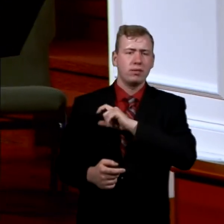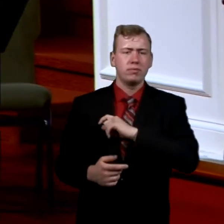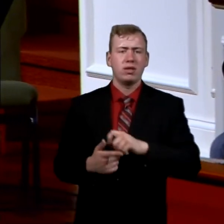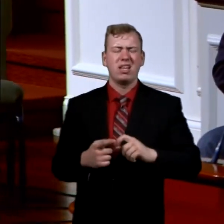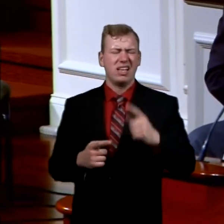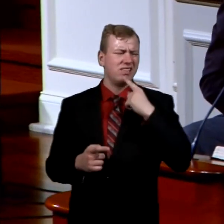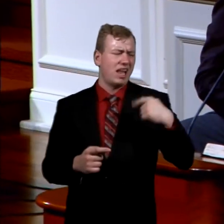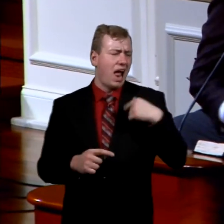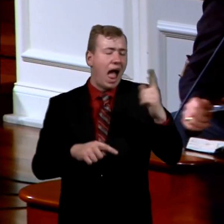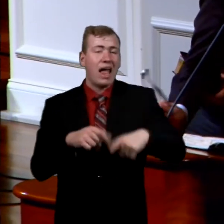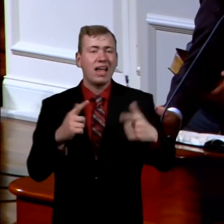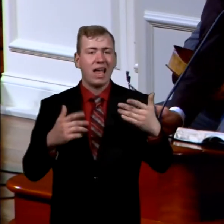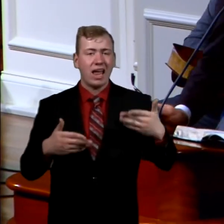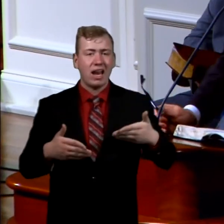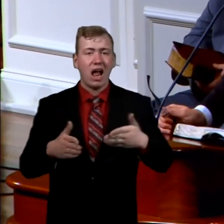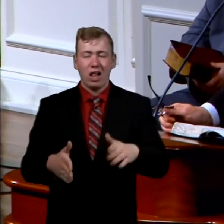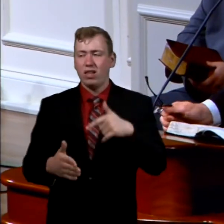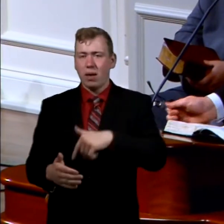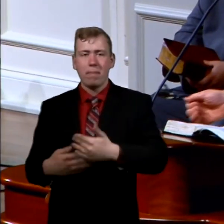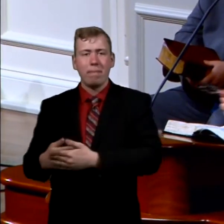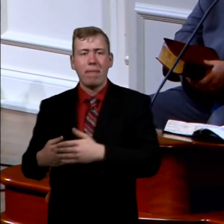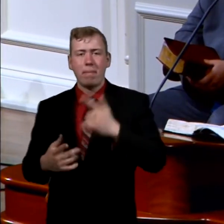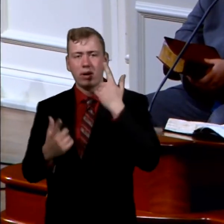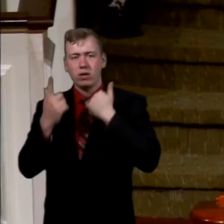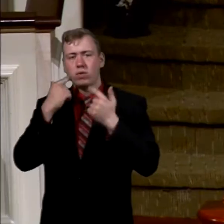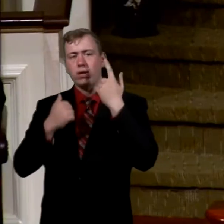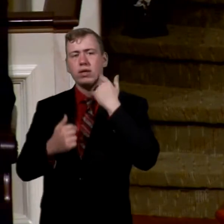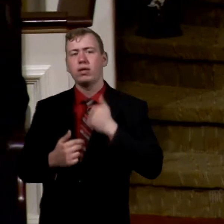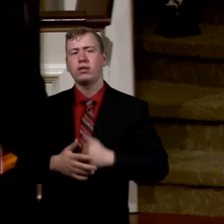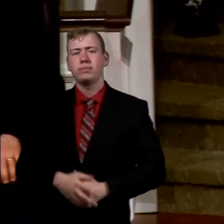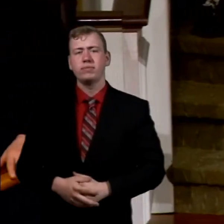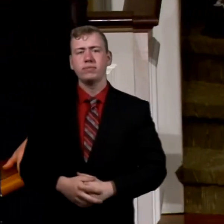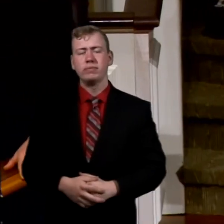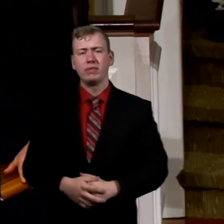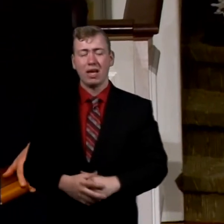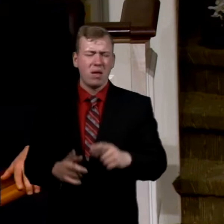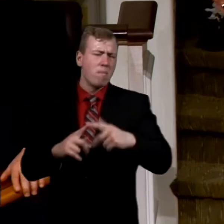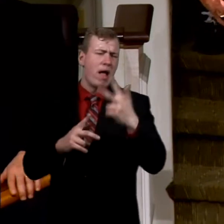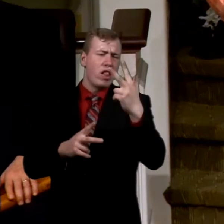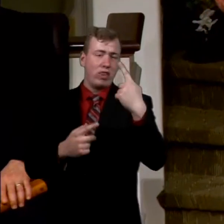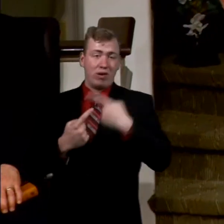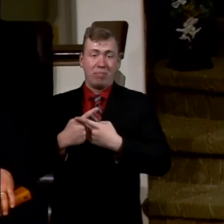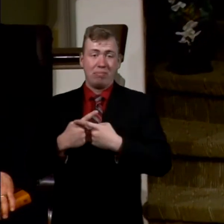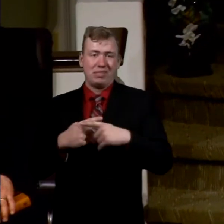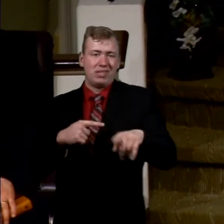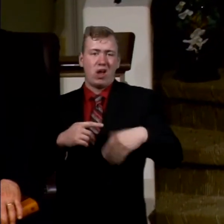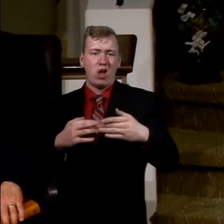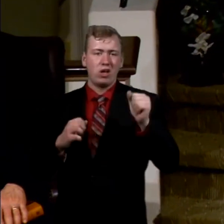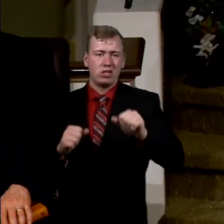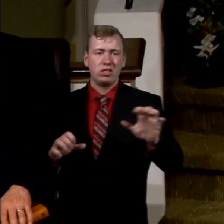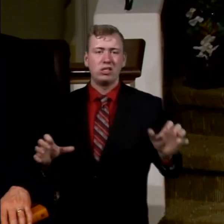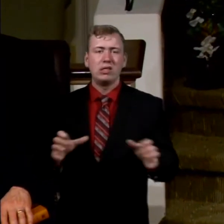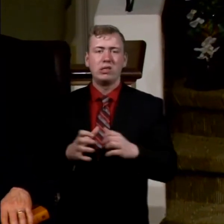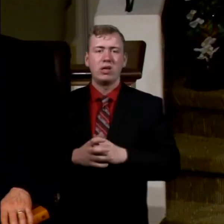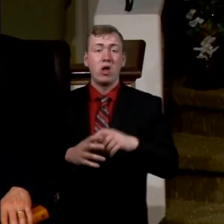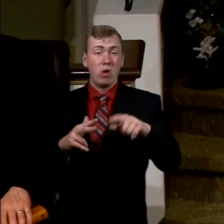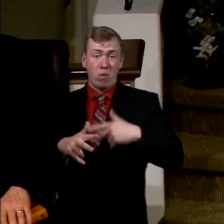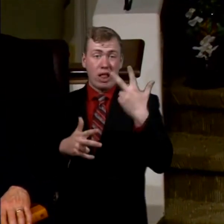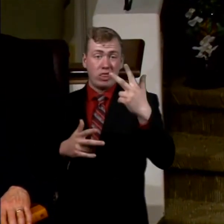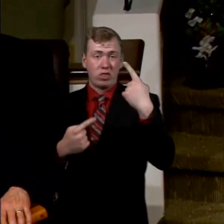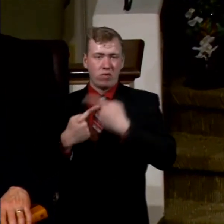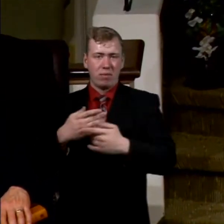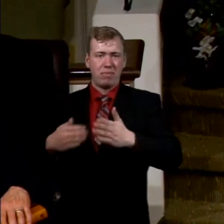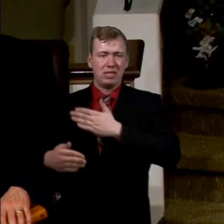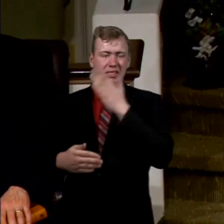can't let him. I can't let you cry. But three months is about all it was. And when it was time for three months, would come. And she said,